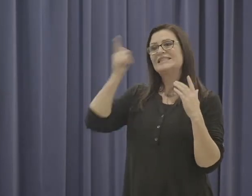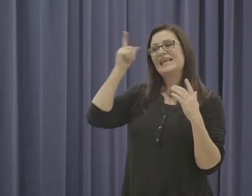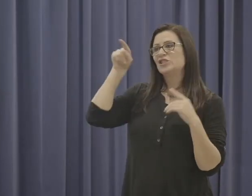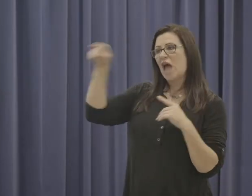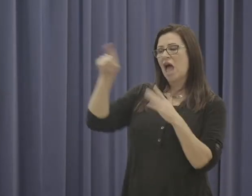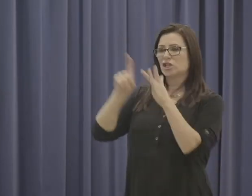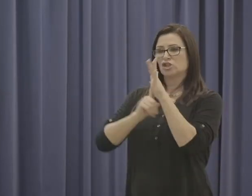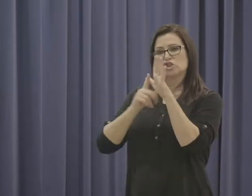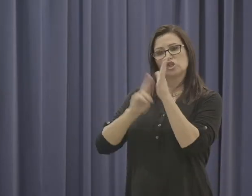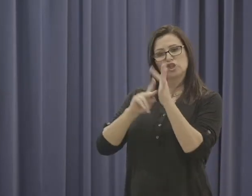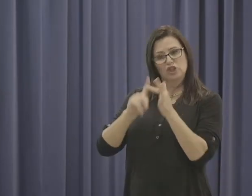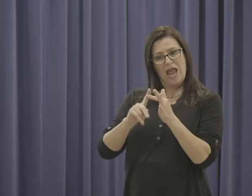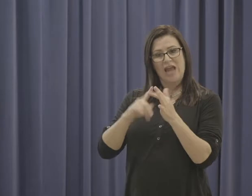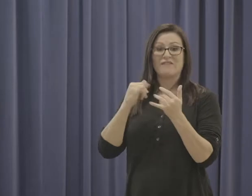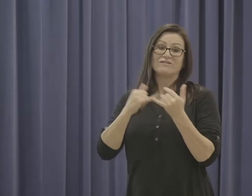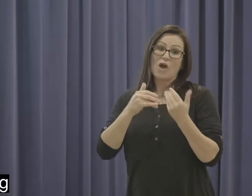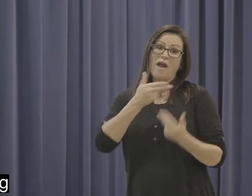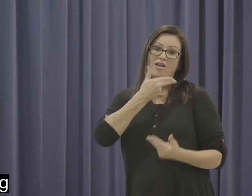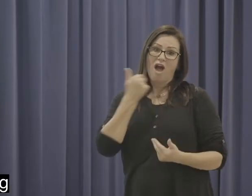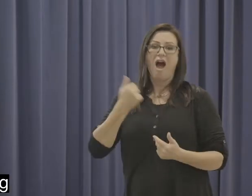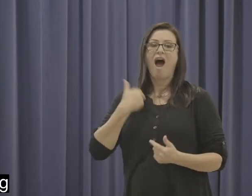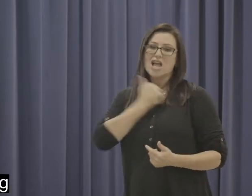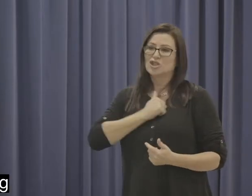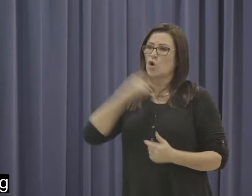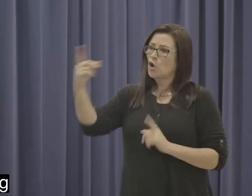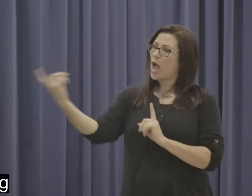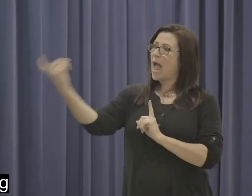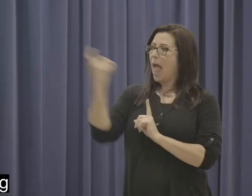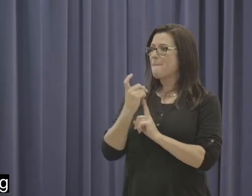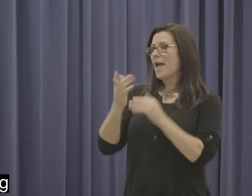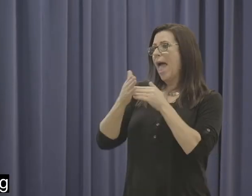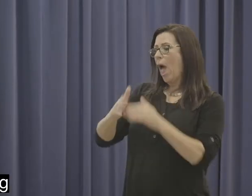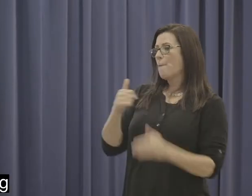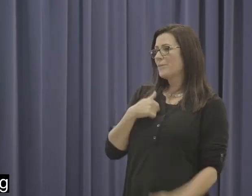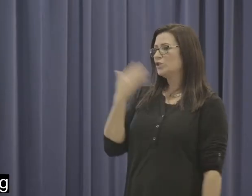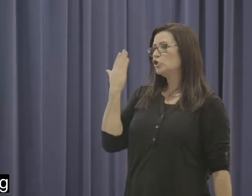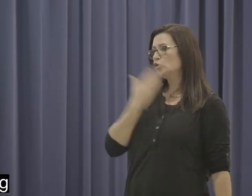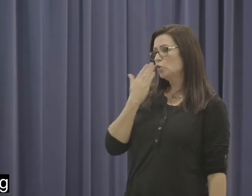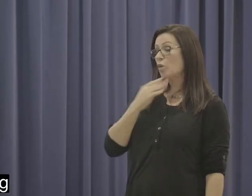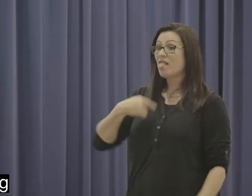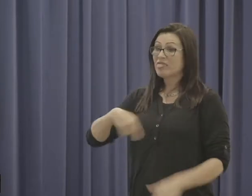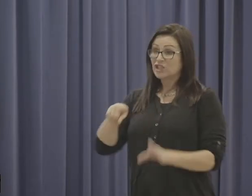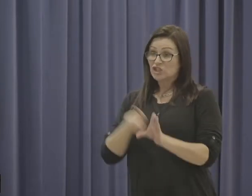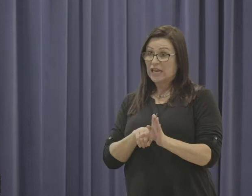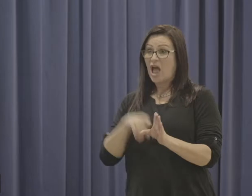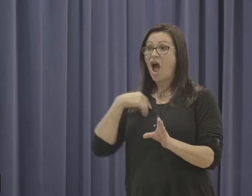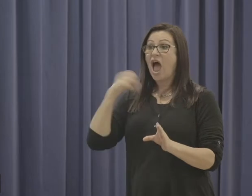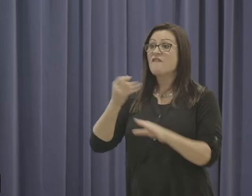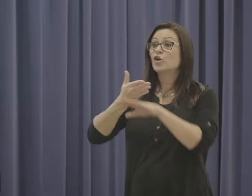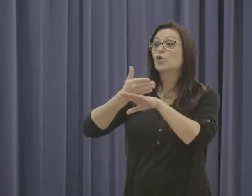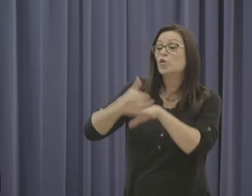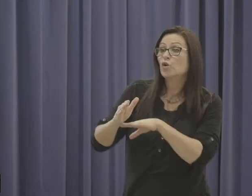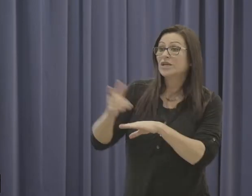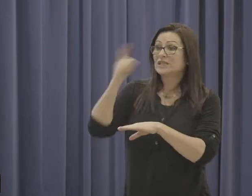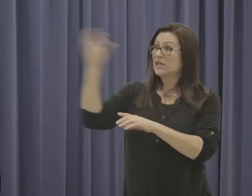My hearing teacher Jane was very nice and I enjoyed her coming and helping me at school. This year I